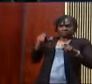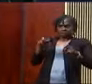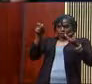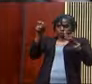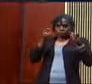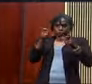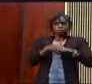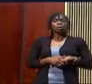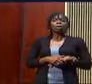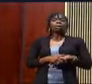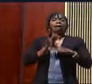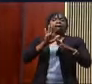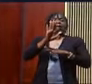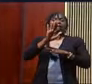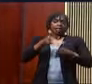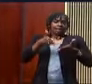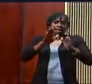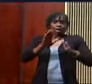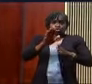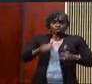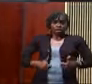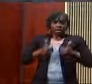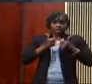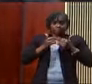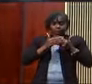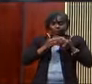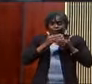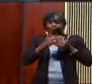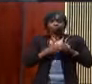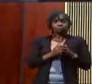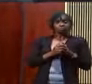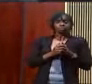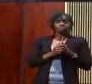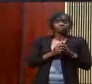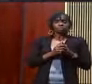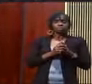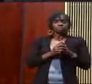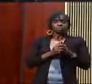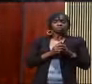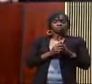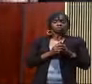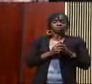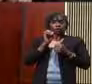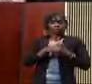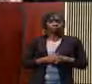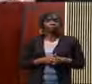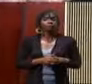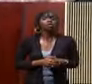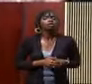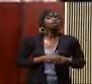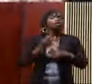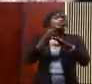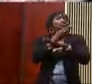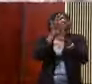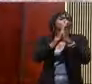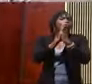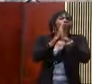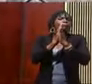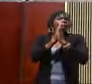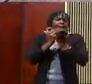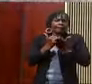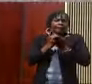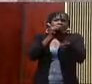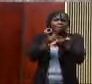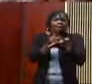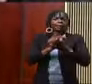allowing life to knock us down so we can look up to God in prayer. Y'all missed your shout right